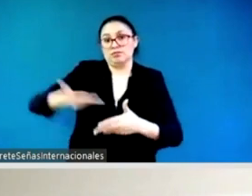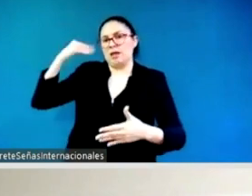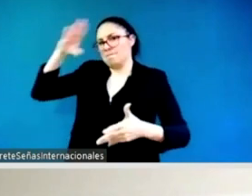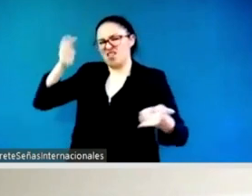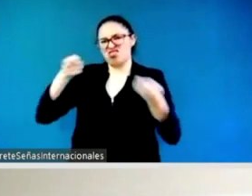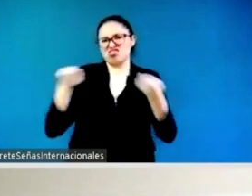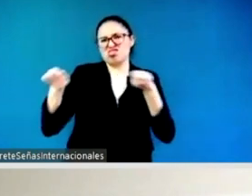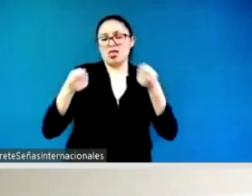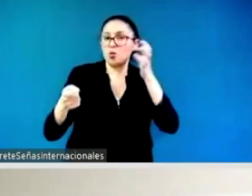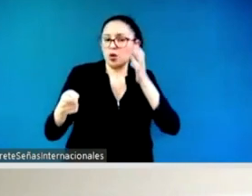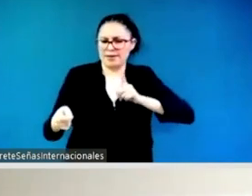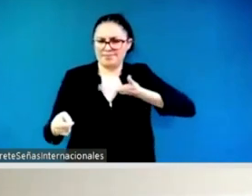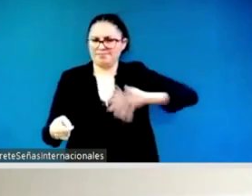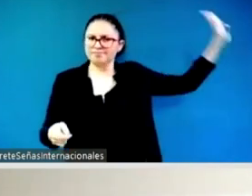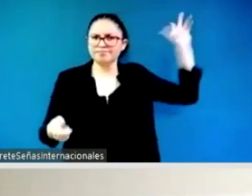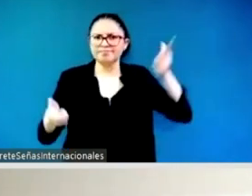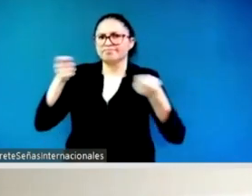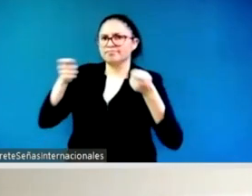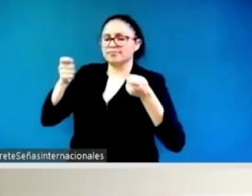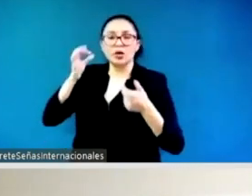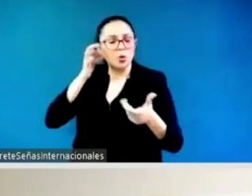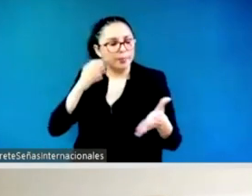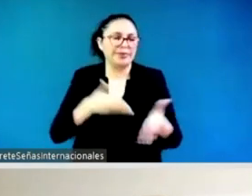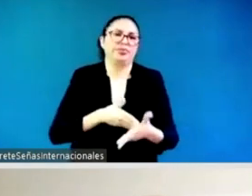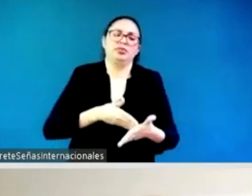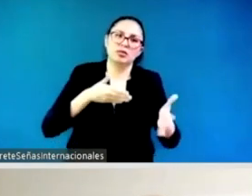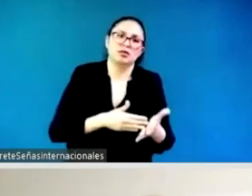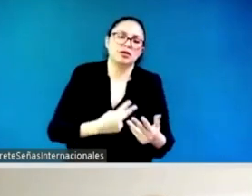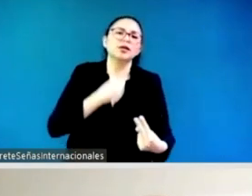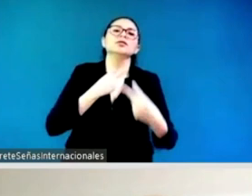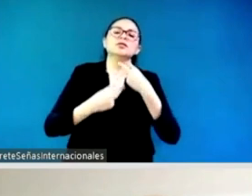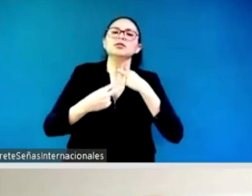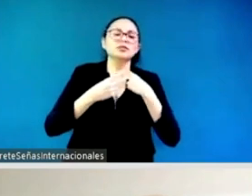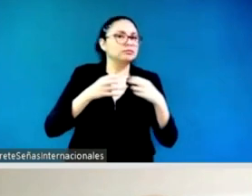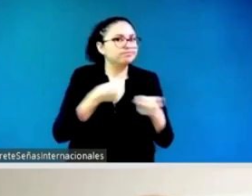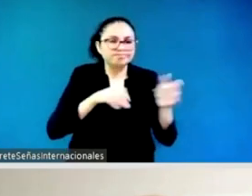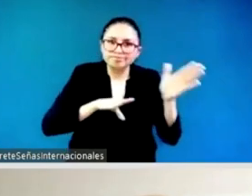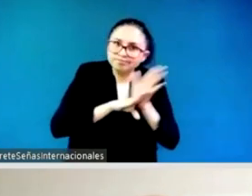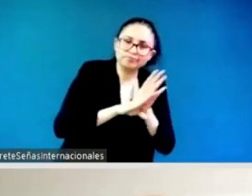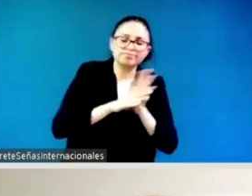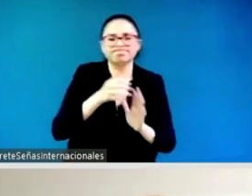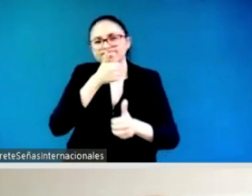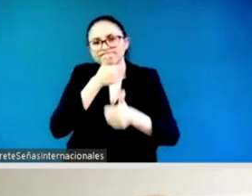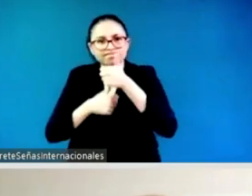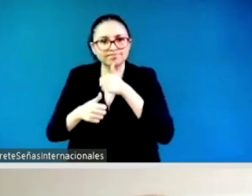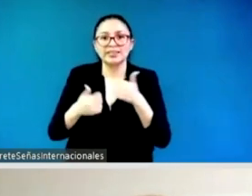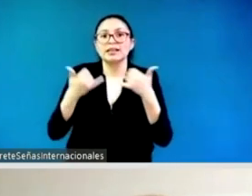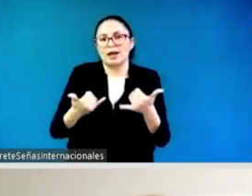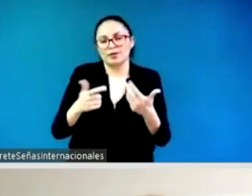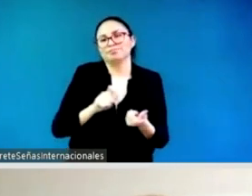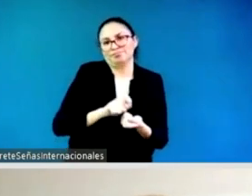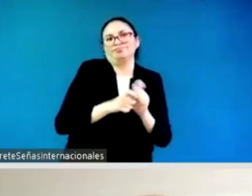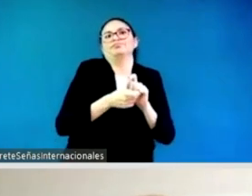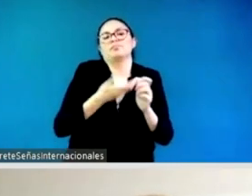the change and the reform that you want so i think the things that definitely did come up was the issue of capacity building and the mentorship because then you align